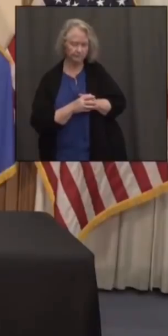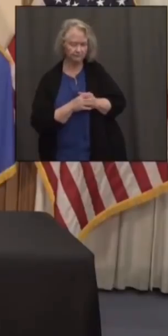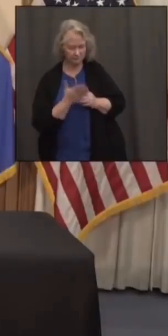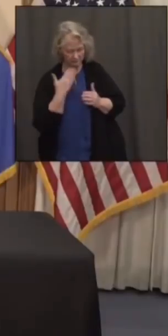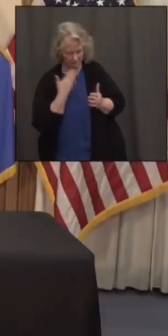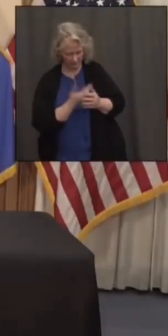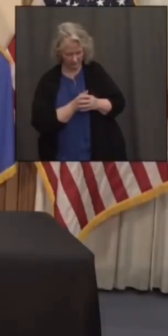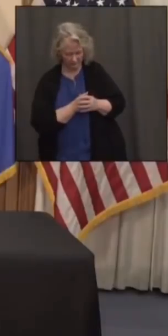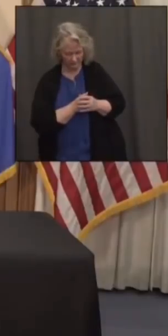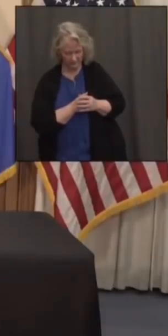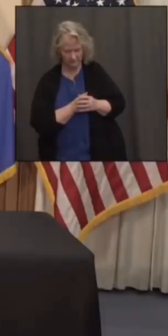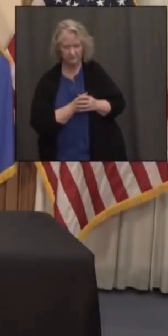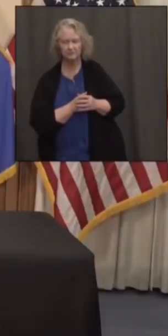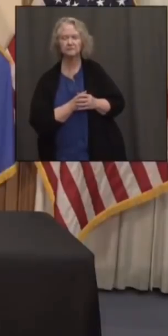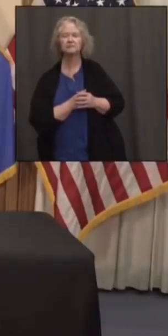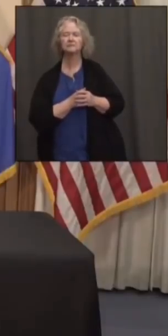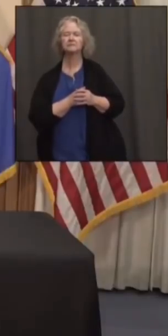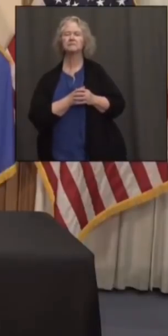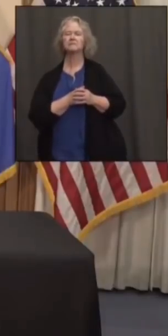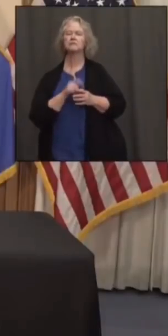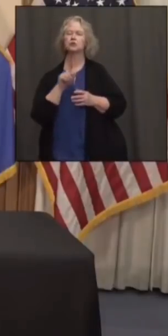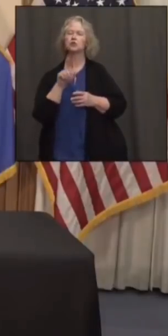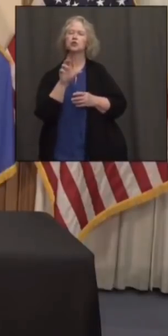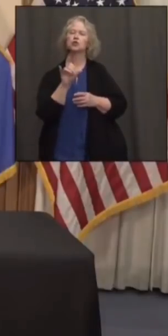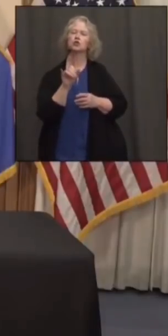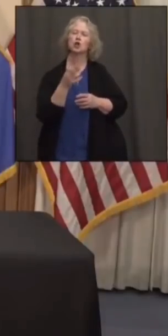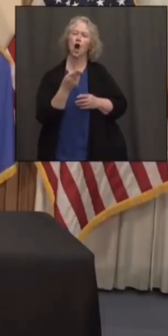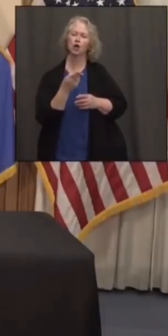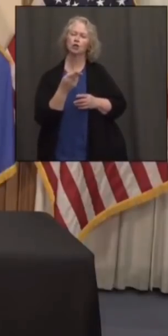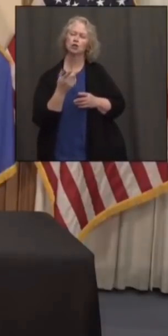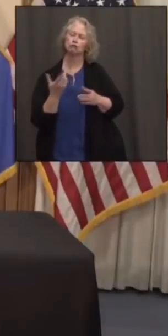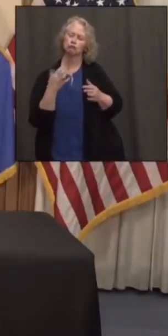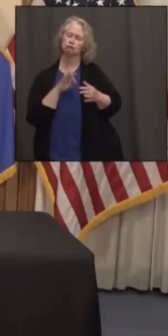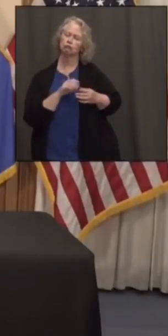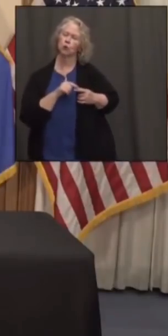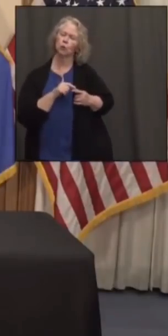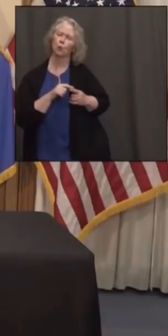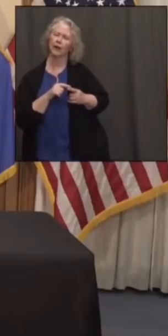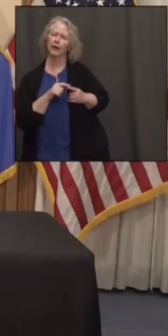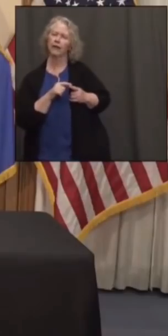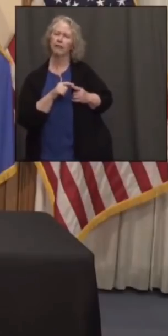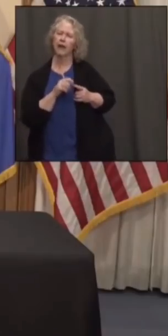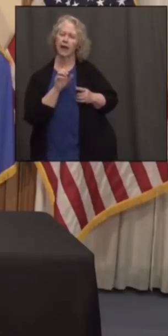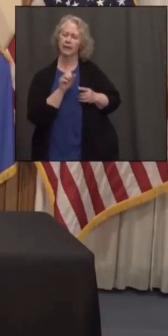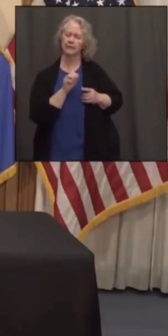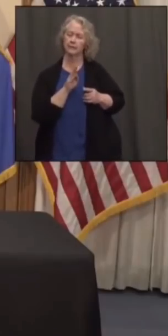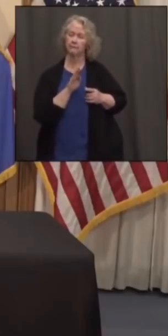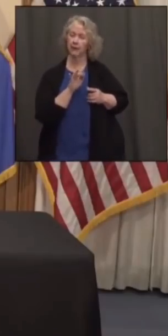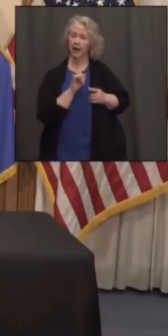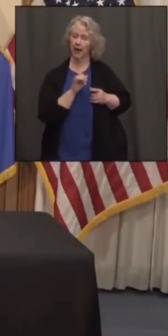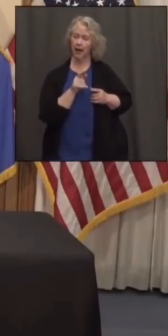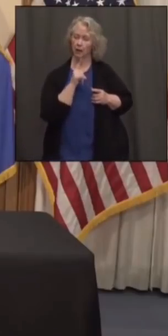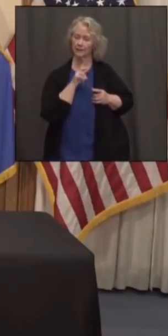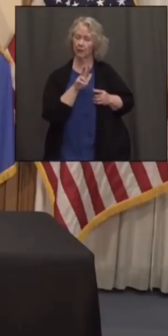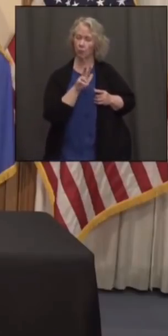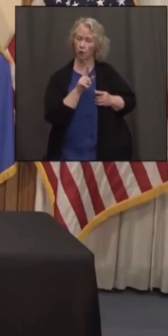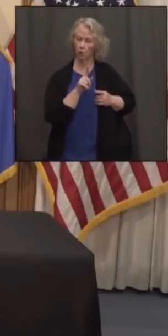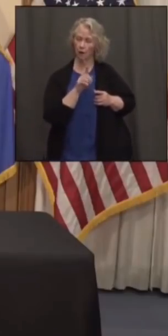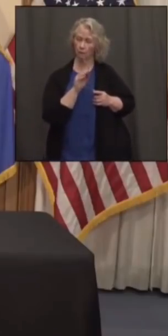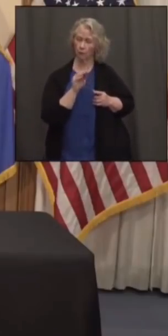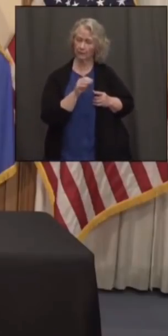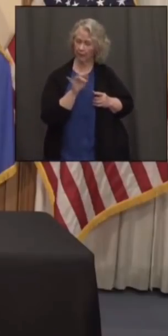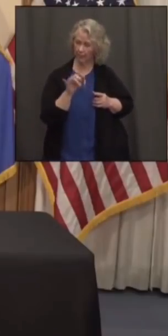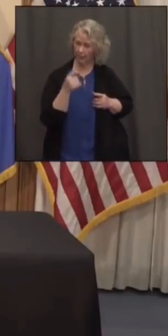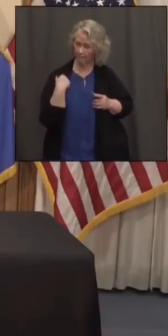Thanks. And then, Josh, I had a question on the SBI stuff. I believe you said it was 31%. That's the weekly number, correct?